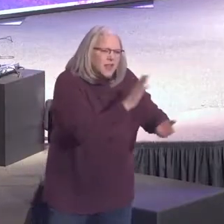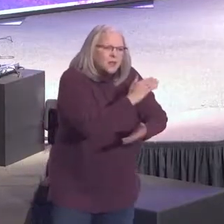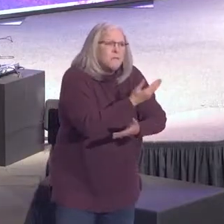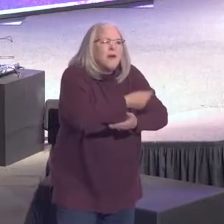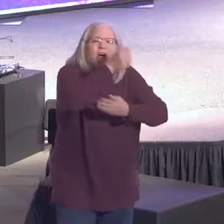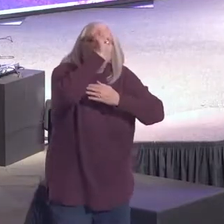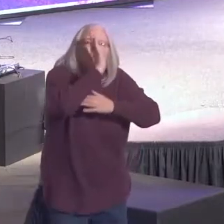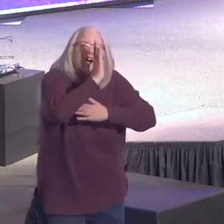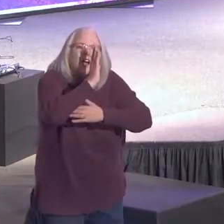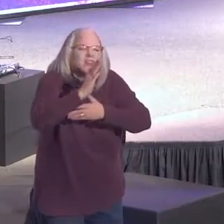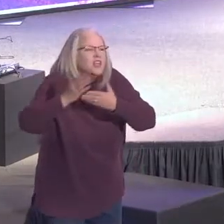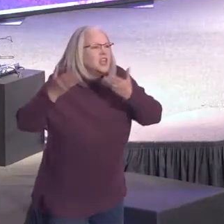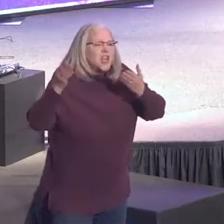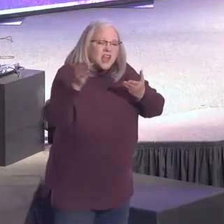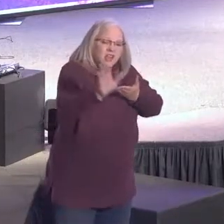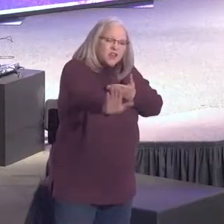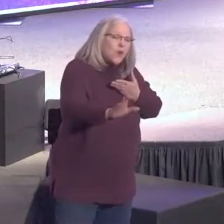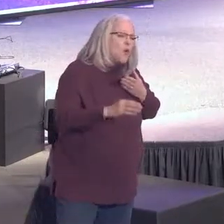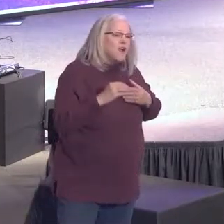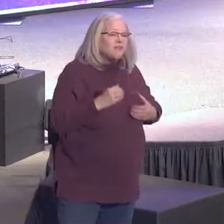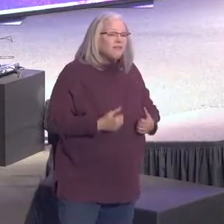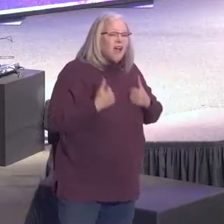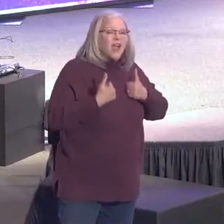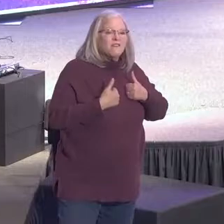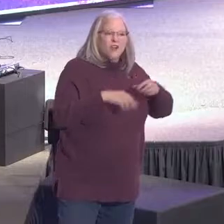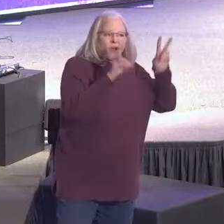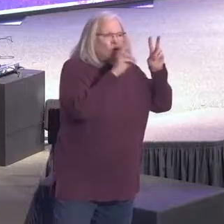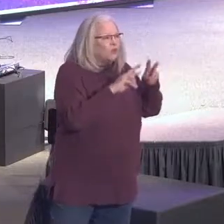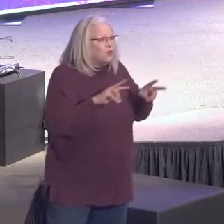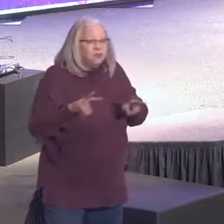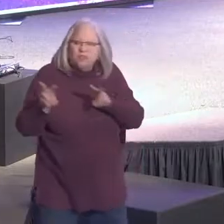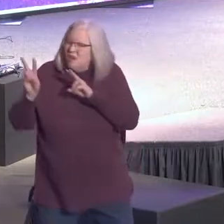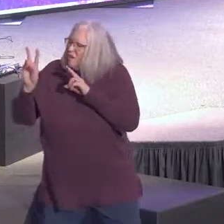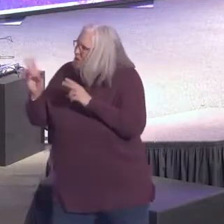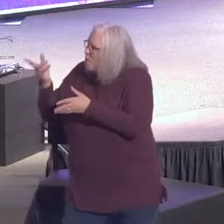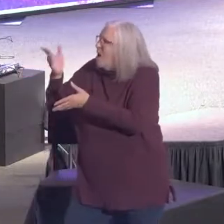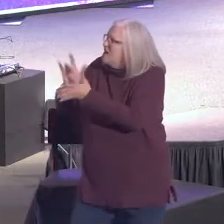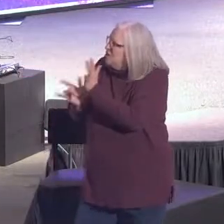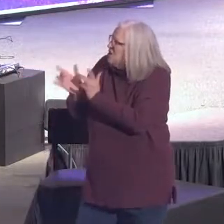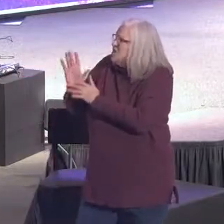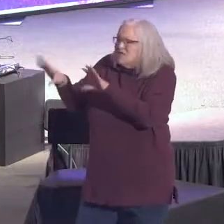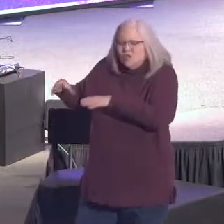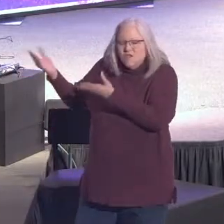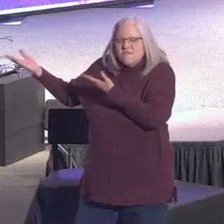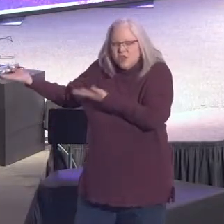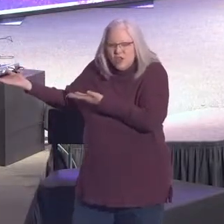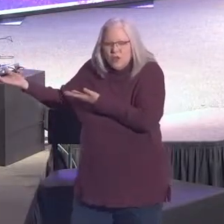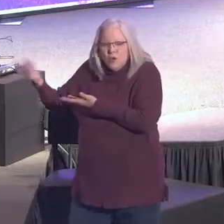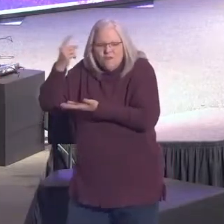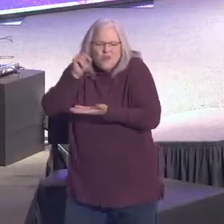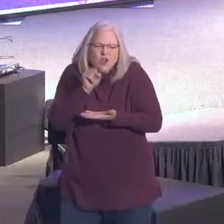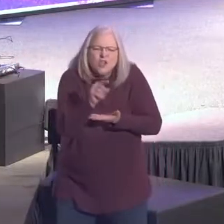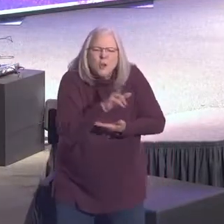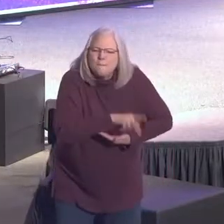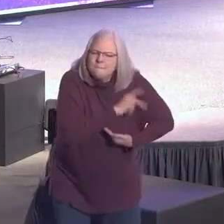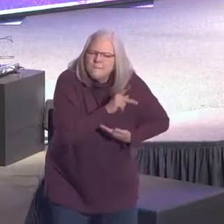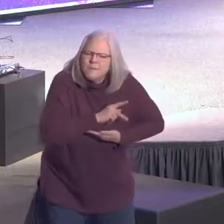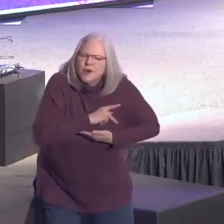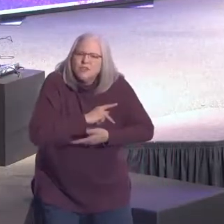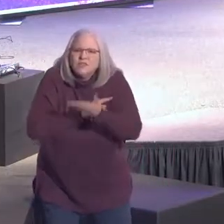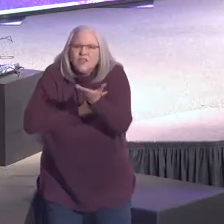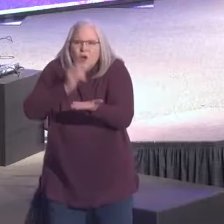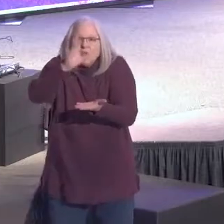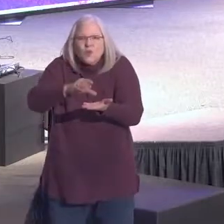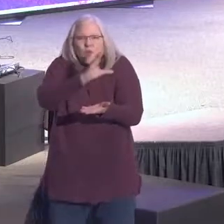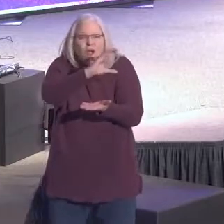power of God in your life, look to what Jesus has done for you, for you personally on the